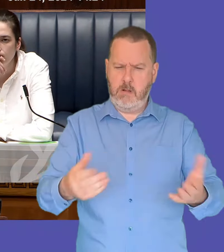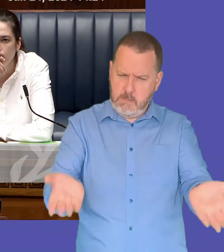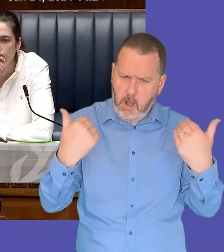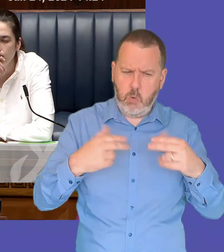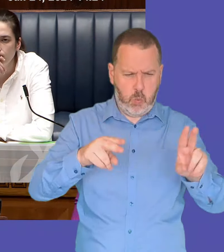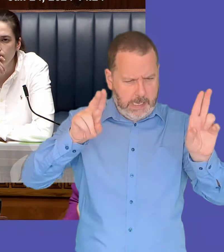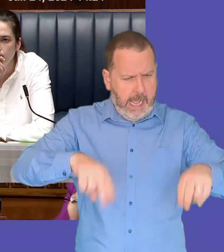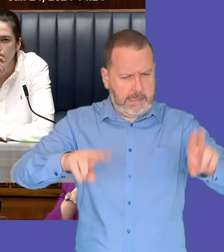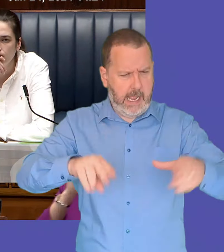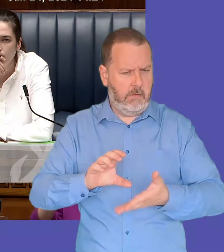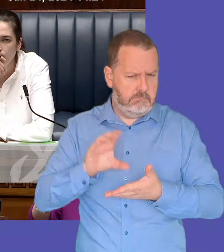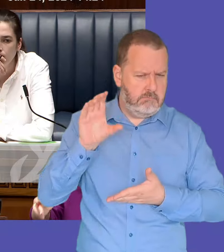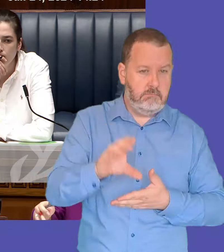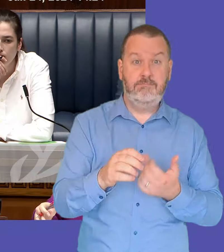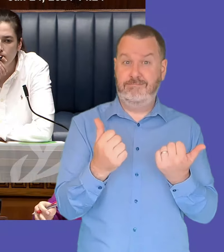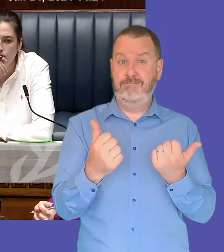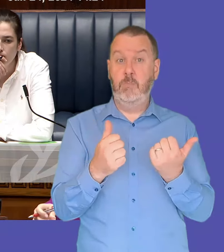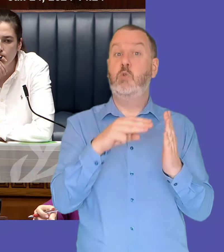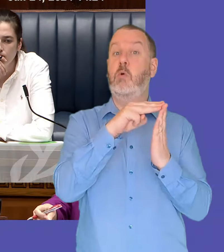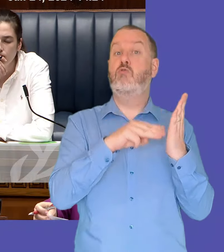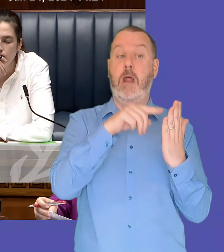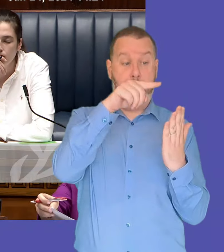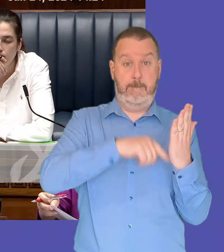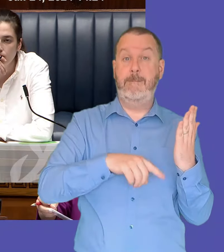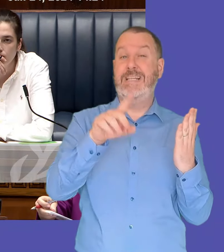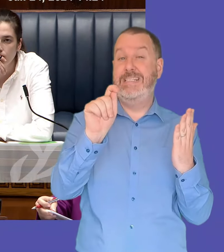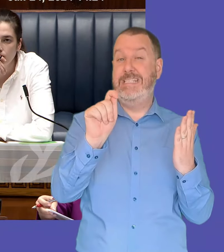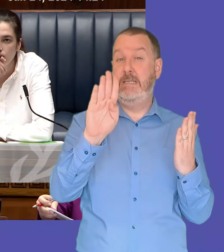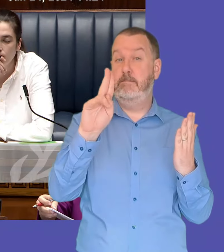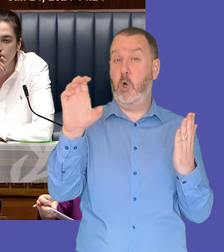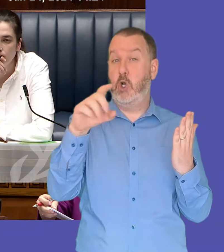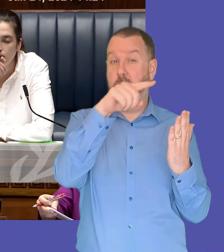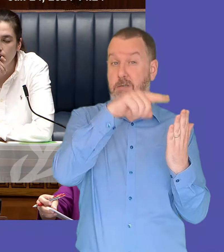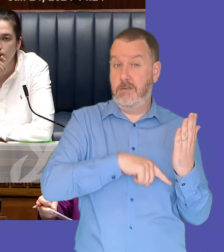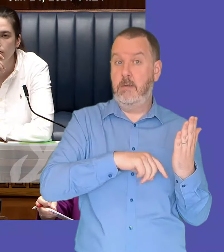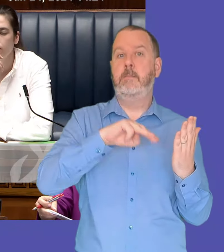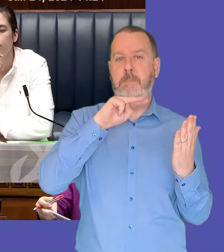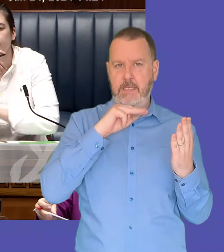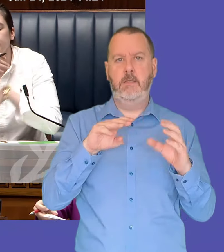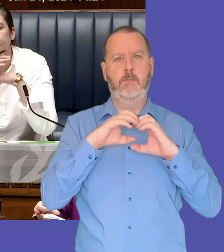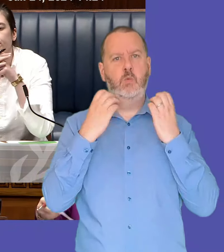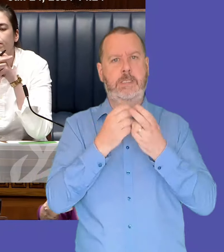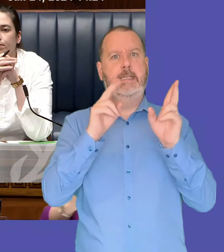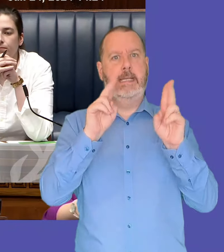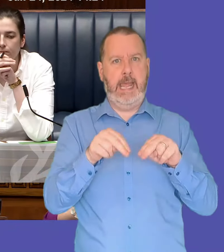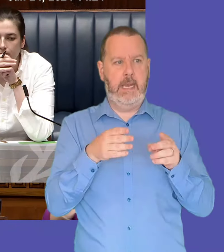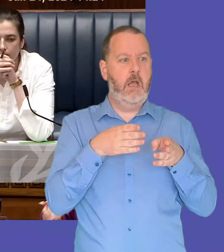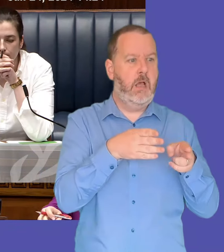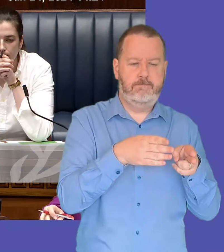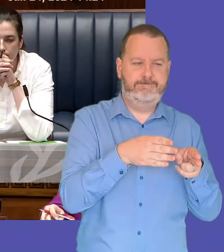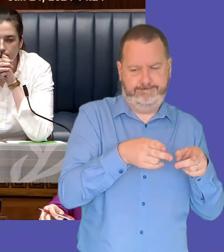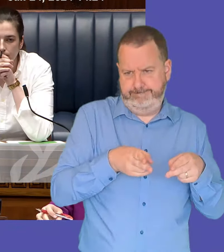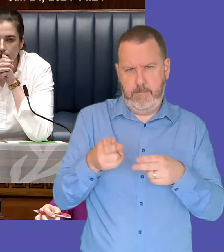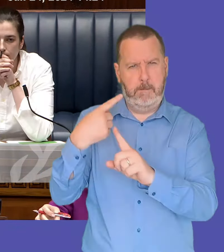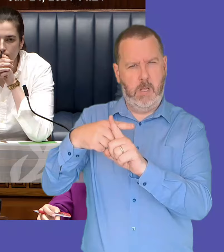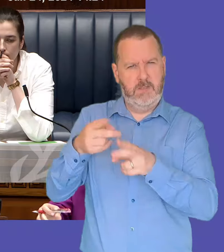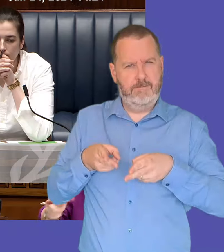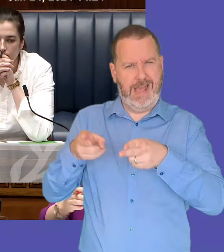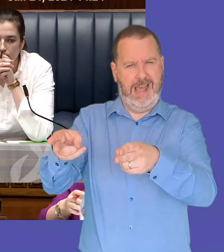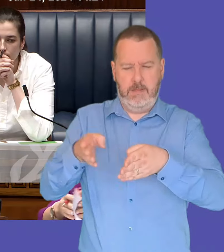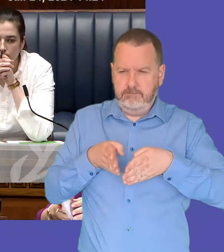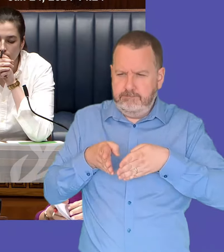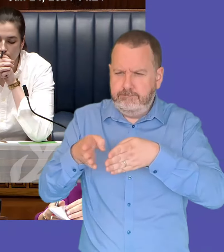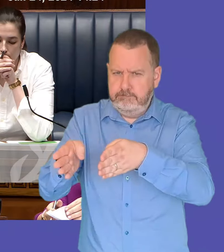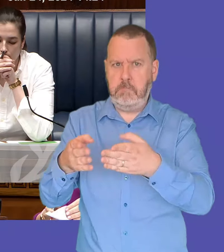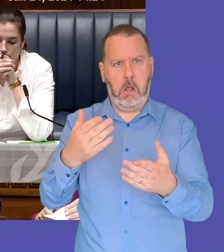programs like t-book provide opportunities for our communities to take positives positive pathways to work together to learn from each other